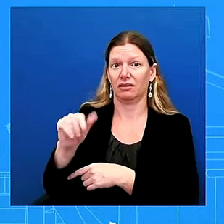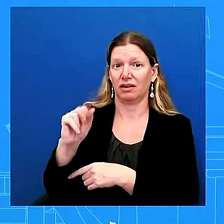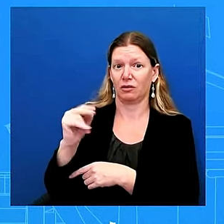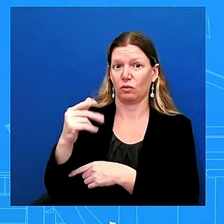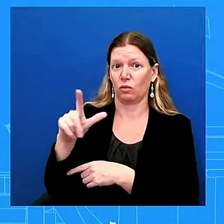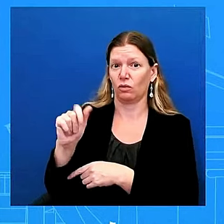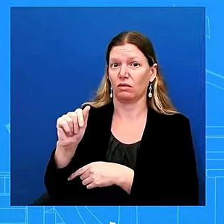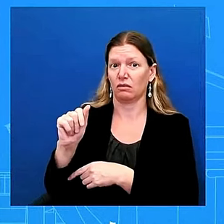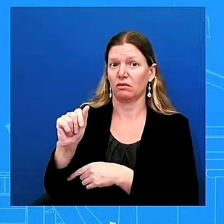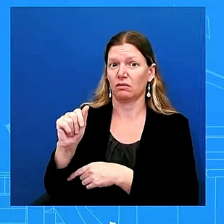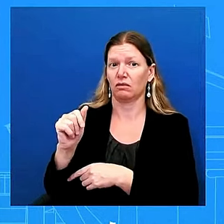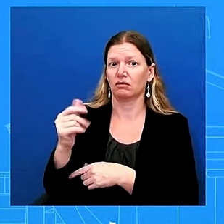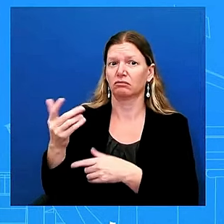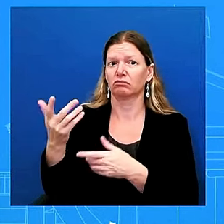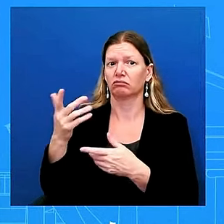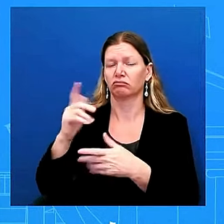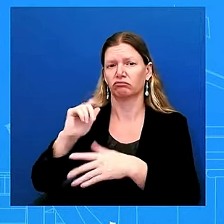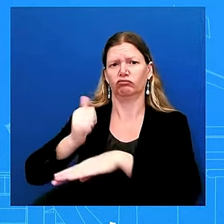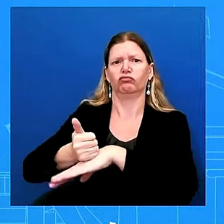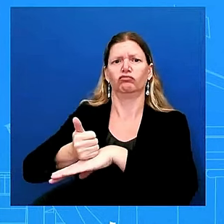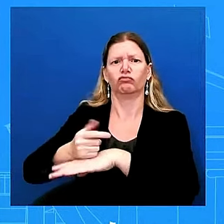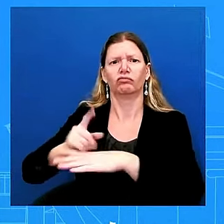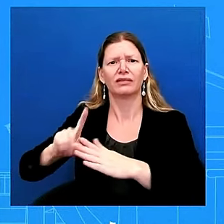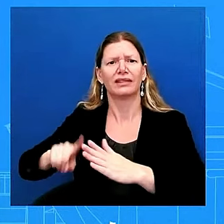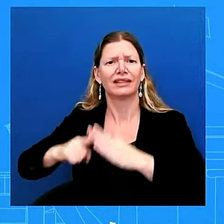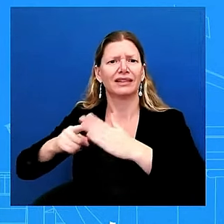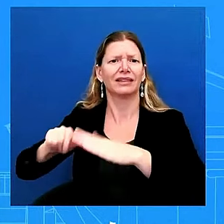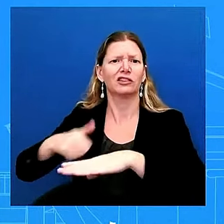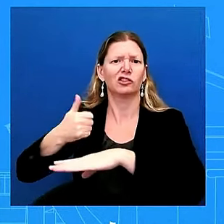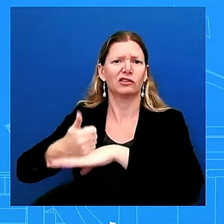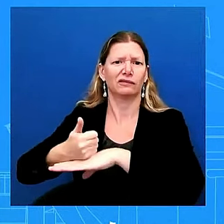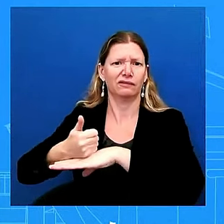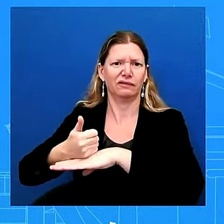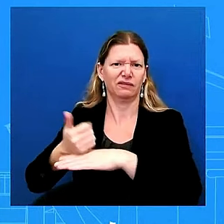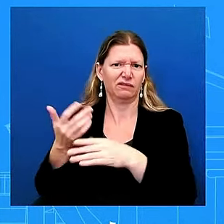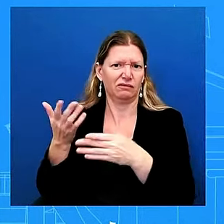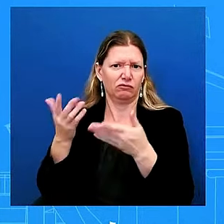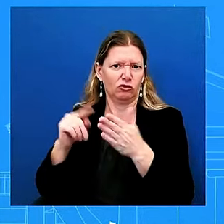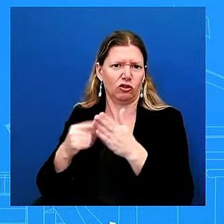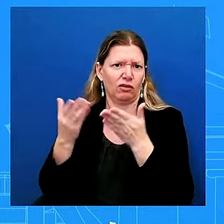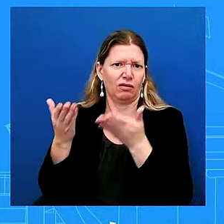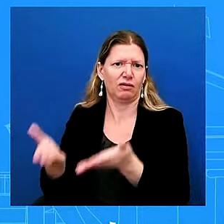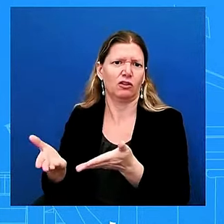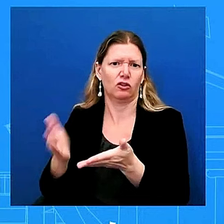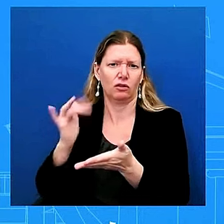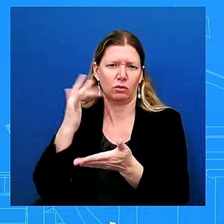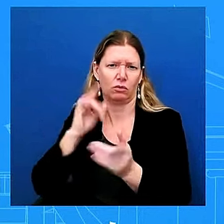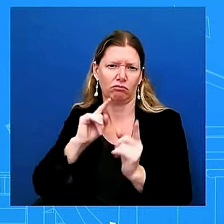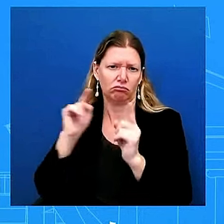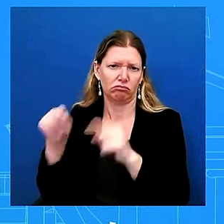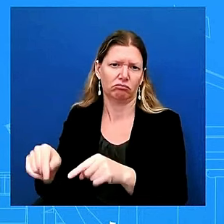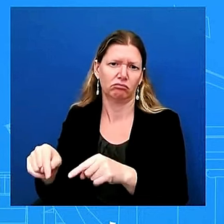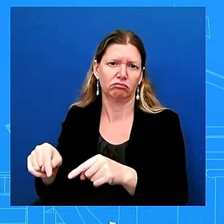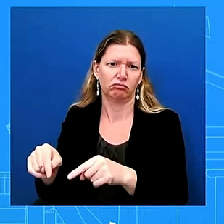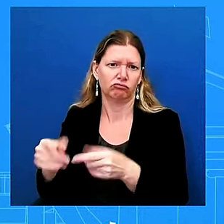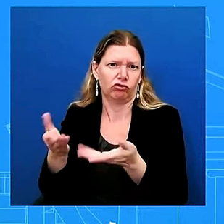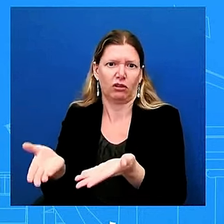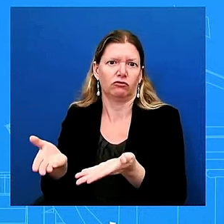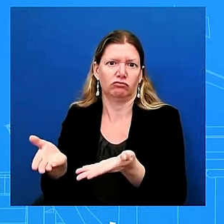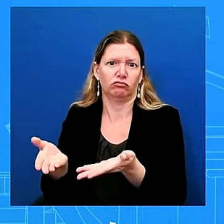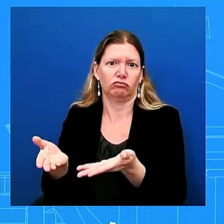that is right there that uh uh that uh that connection with the atlantic ocean to the